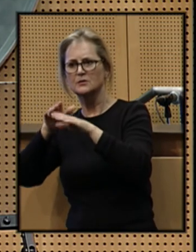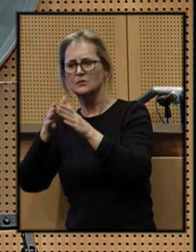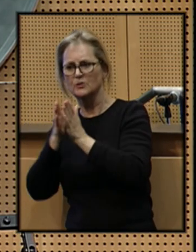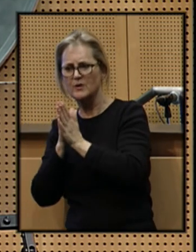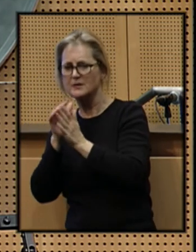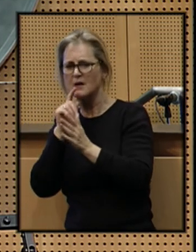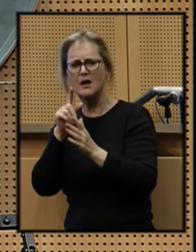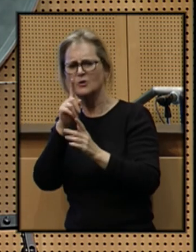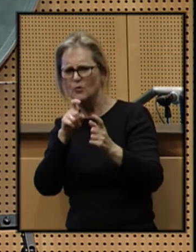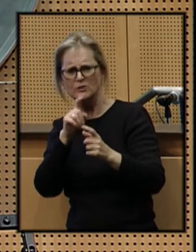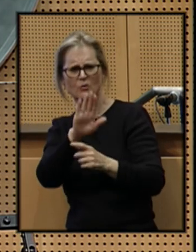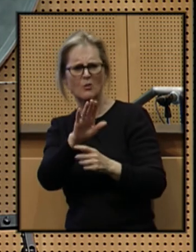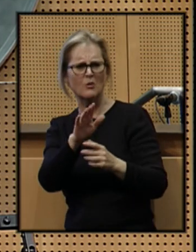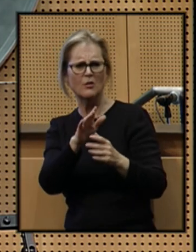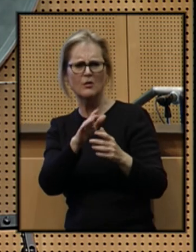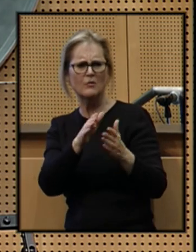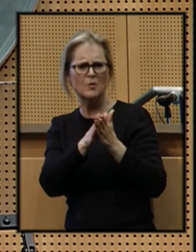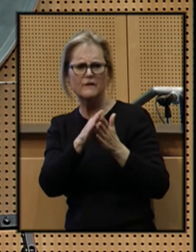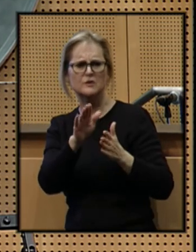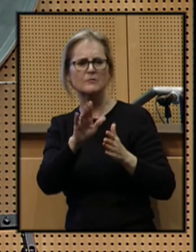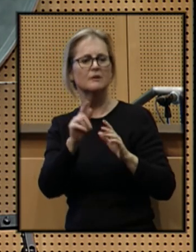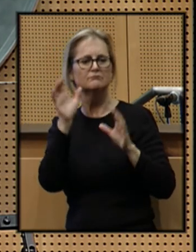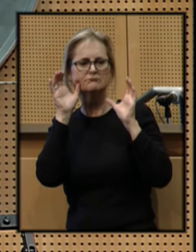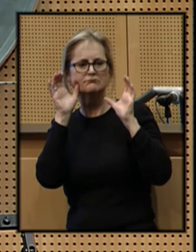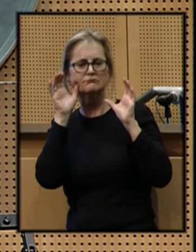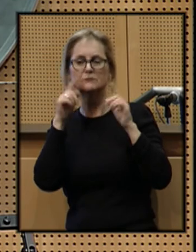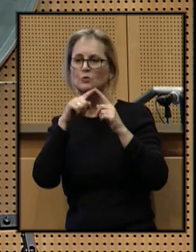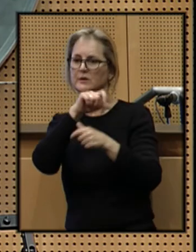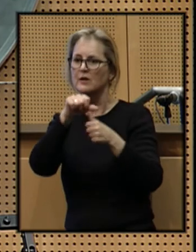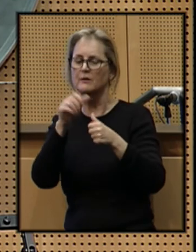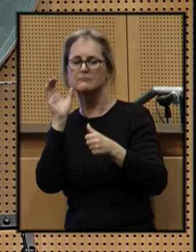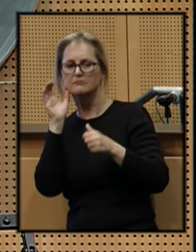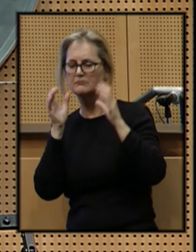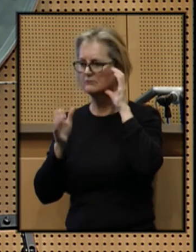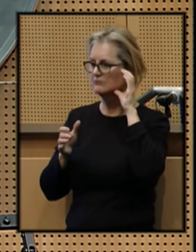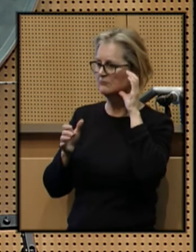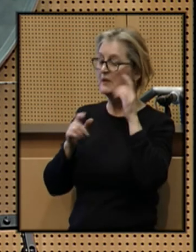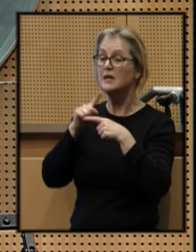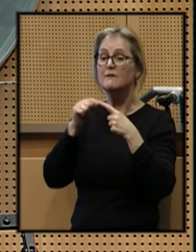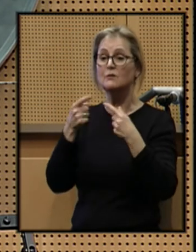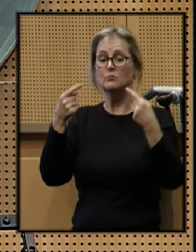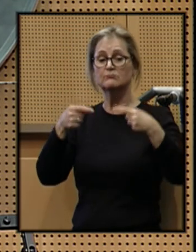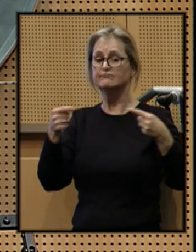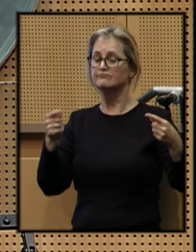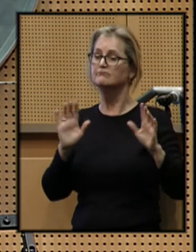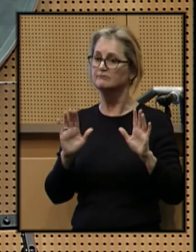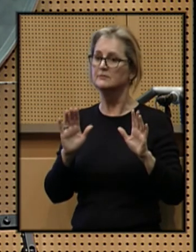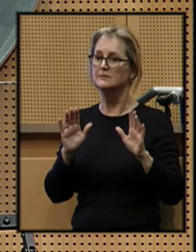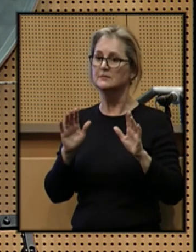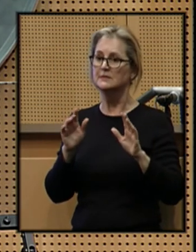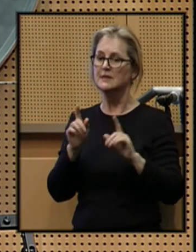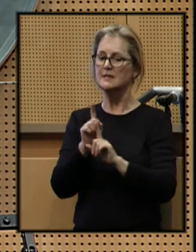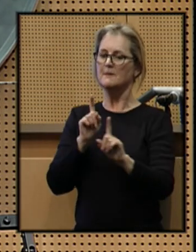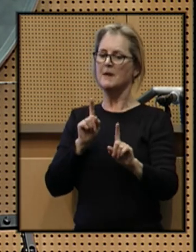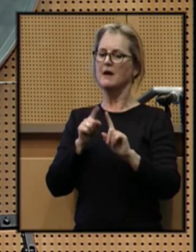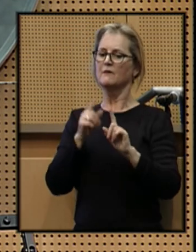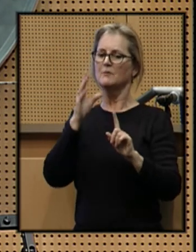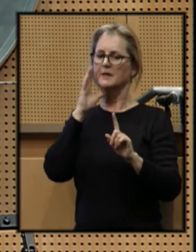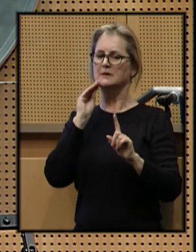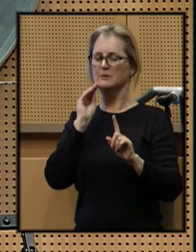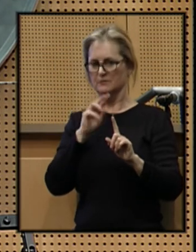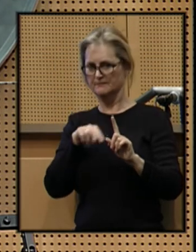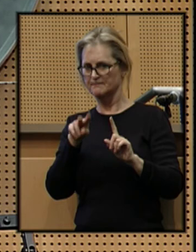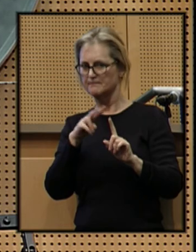question each other's motivations, but to listen to each other, even when we disagree. To step back from the extremes